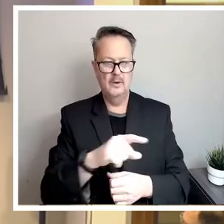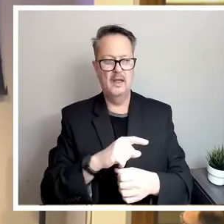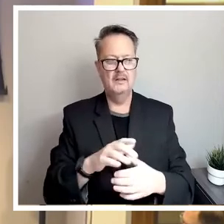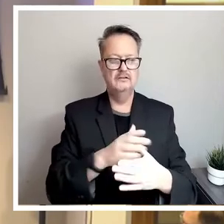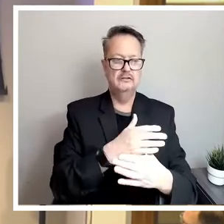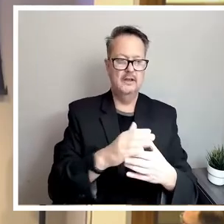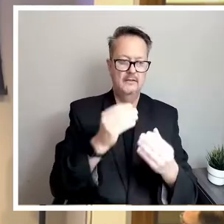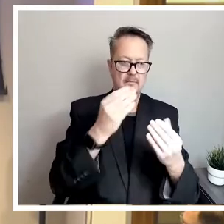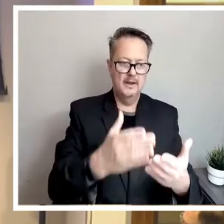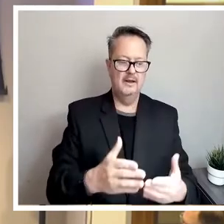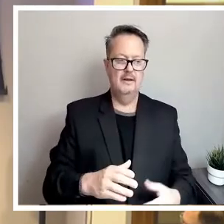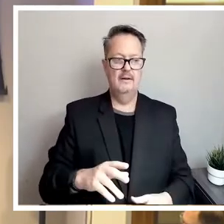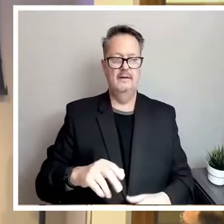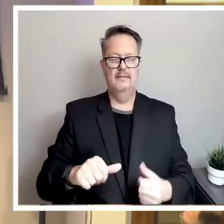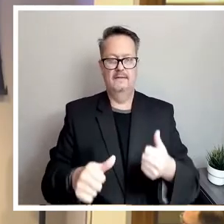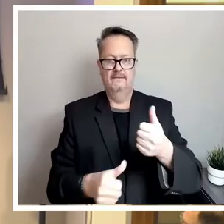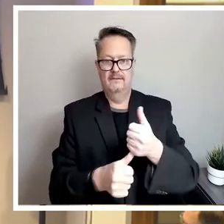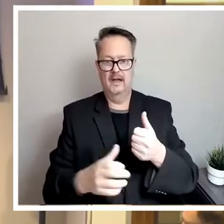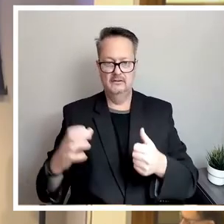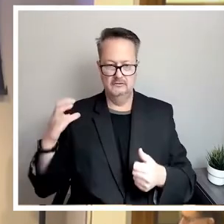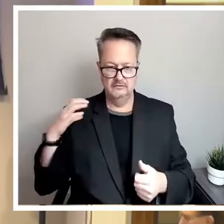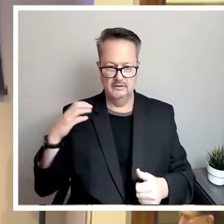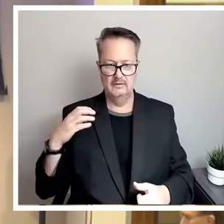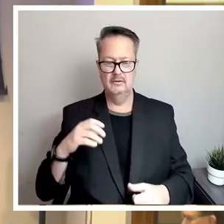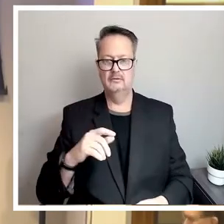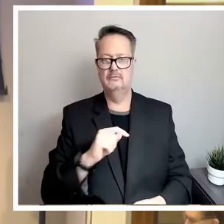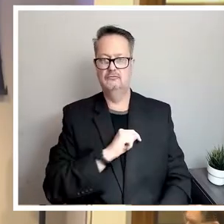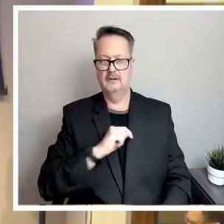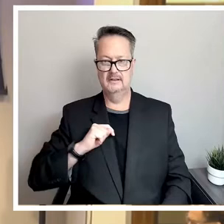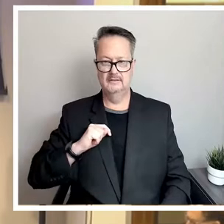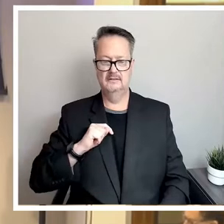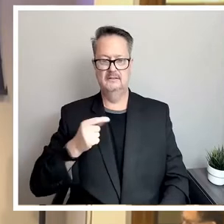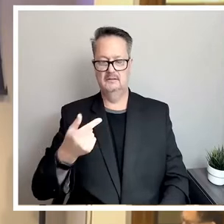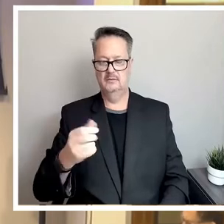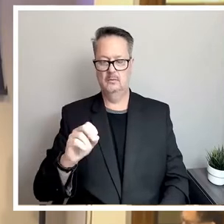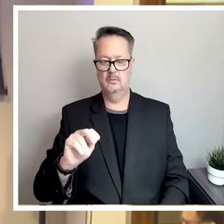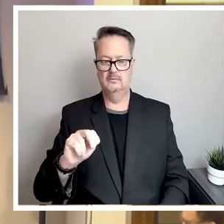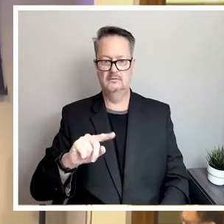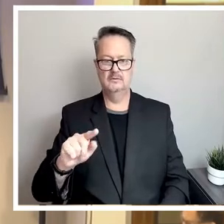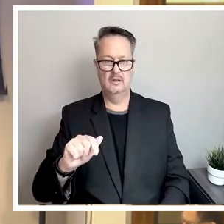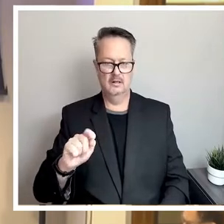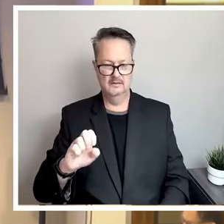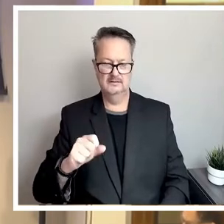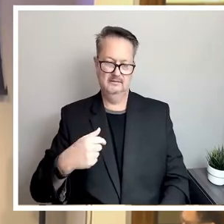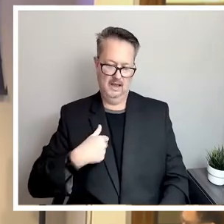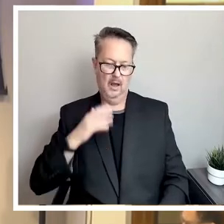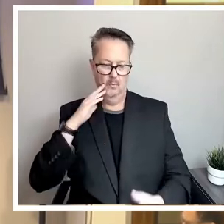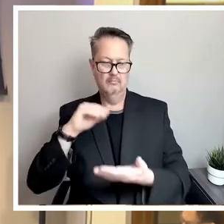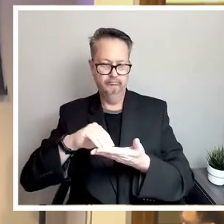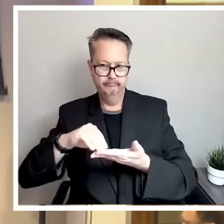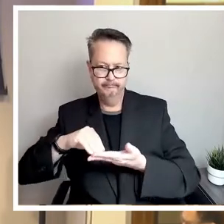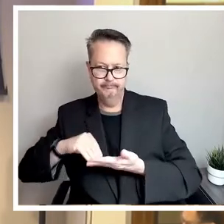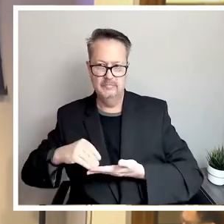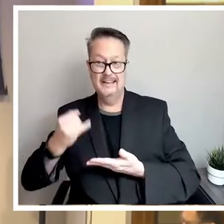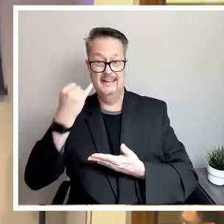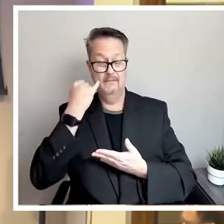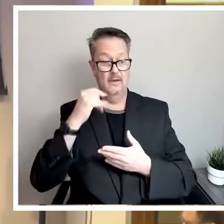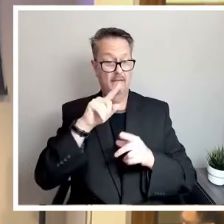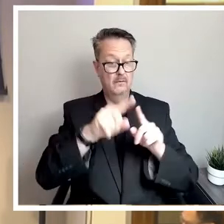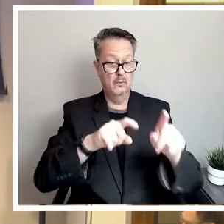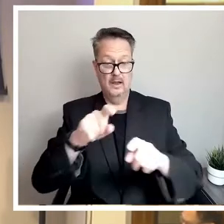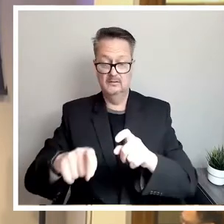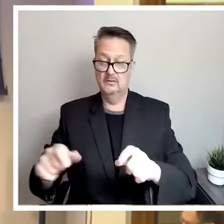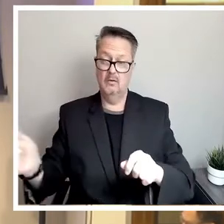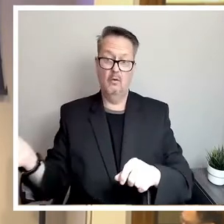Trustee Gonzalez and I will take in your comments. In the case that you have questions, all our Senior Chiefs are here to